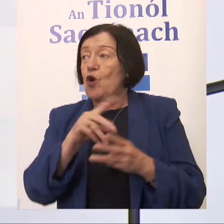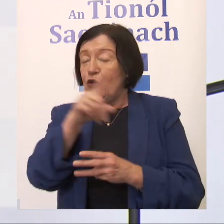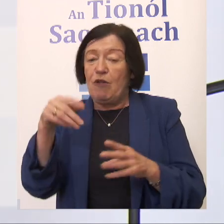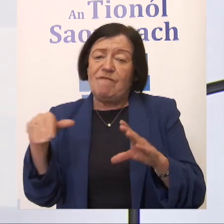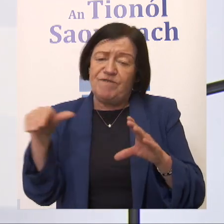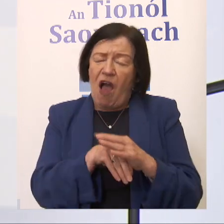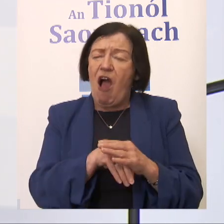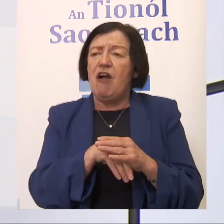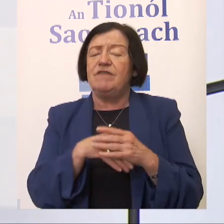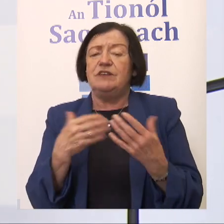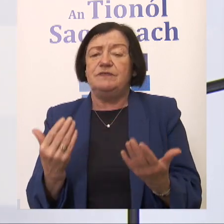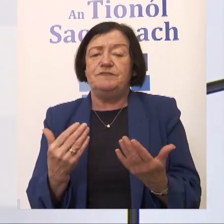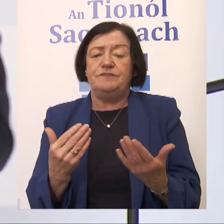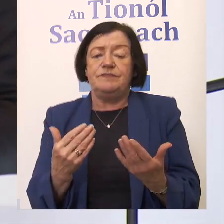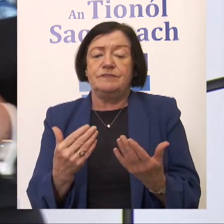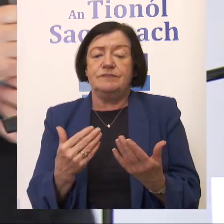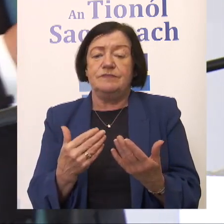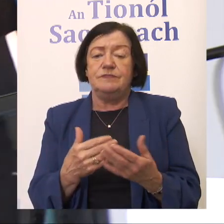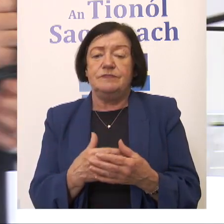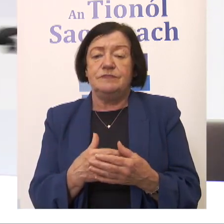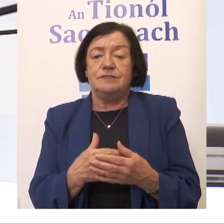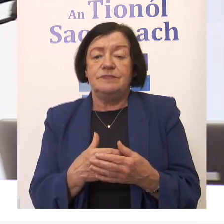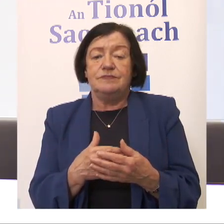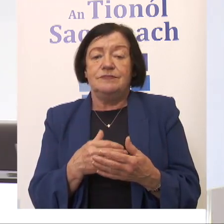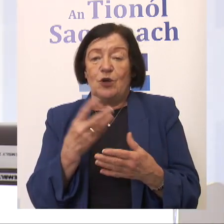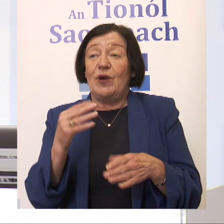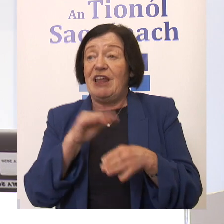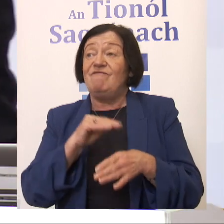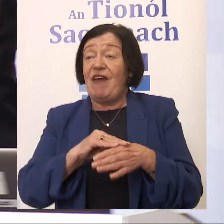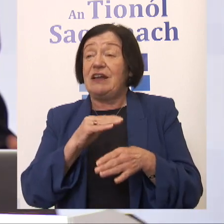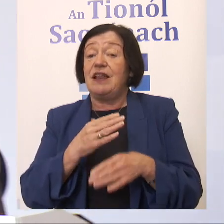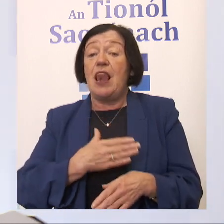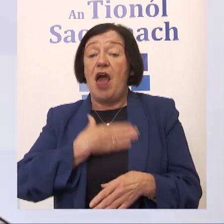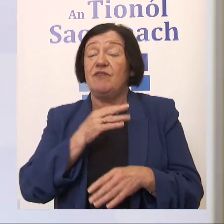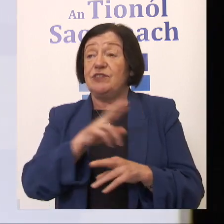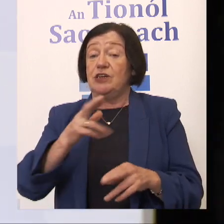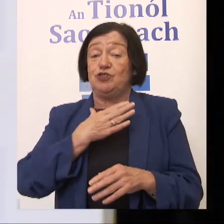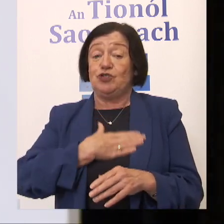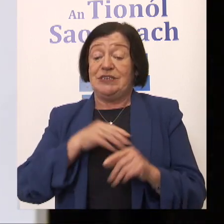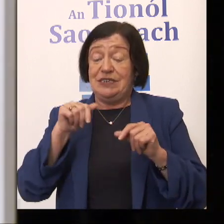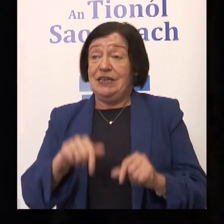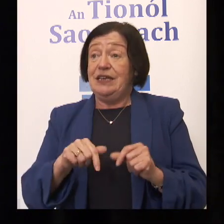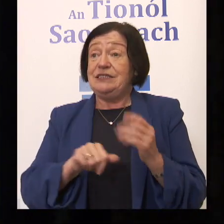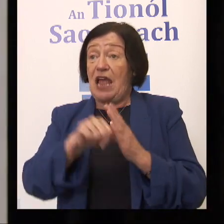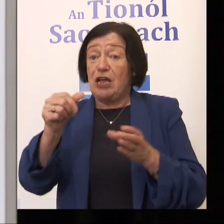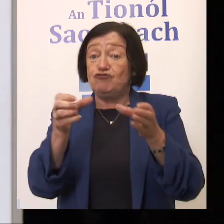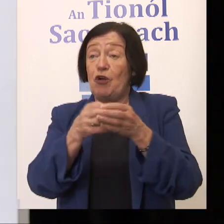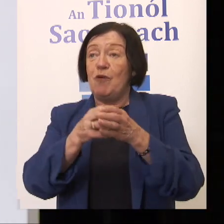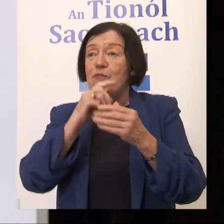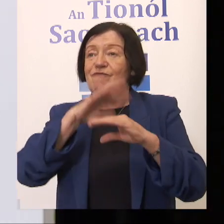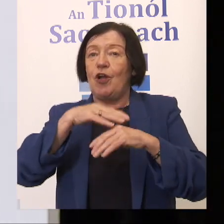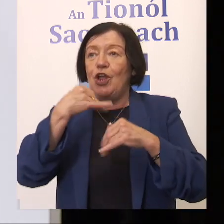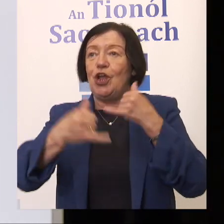is going to affect the lives of not just this generation, but for